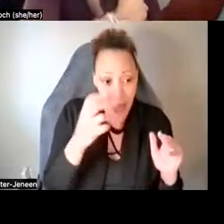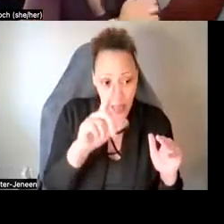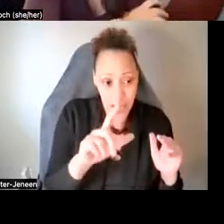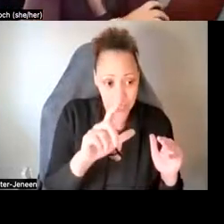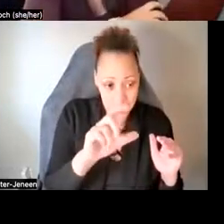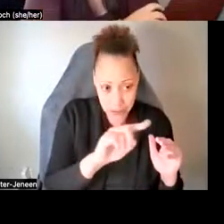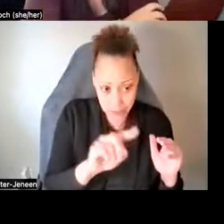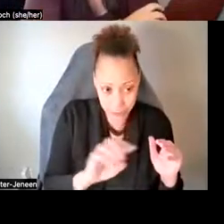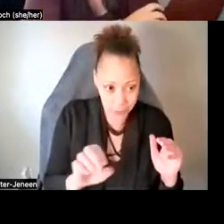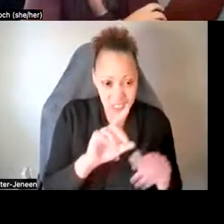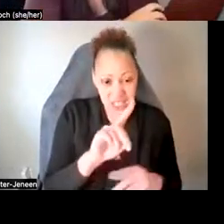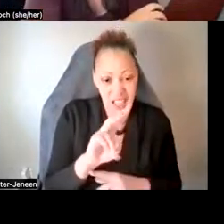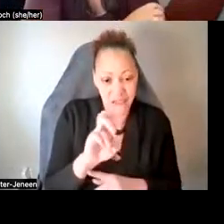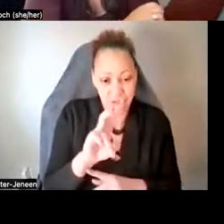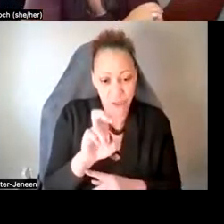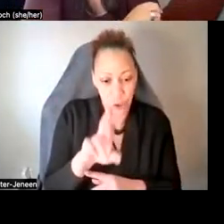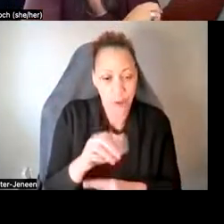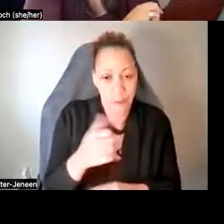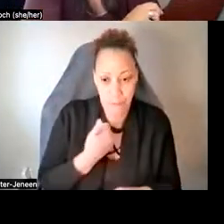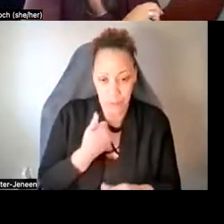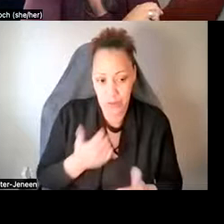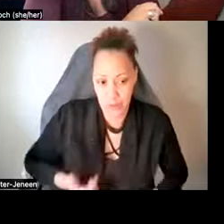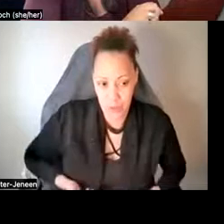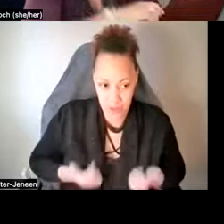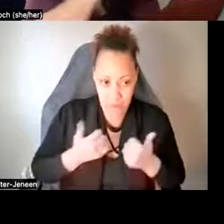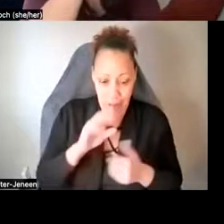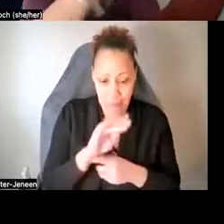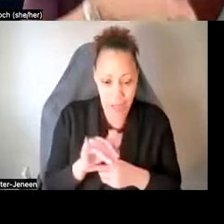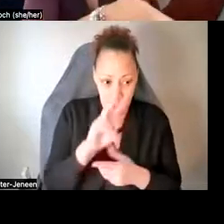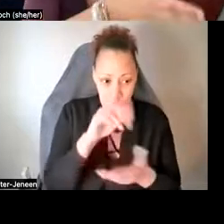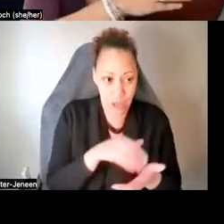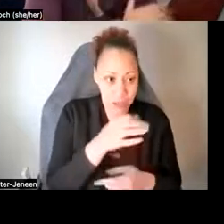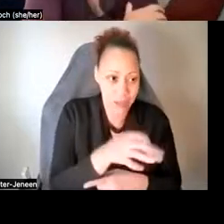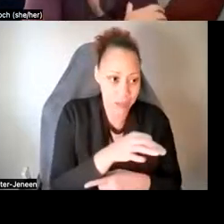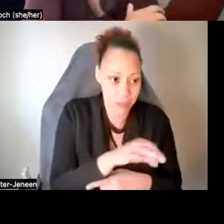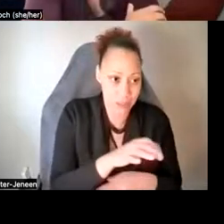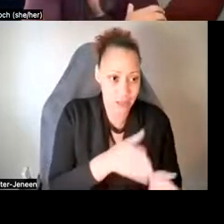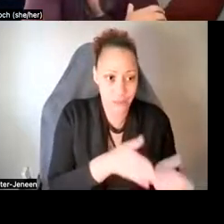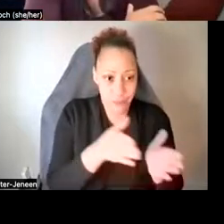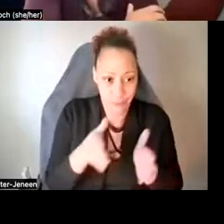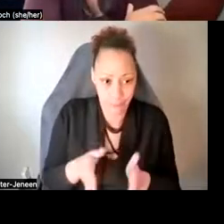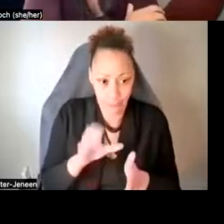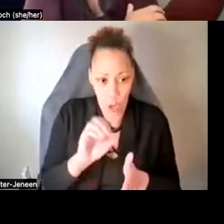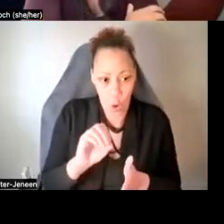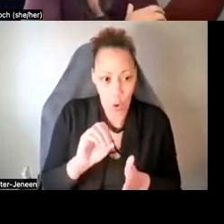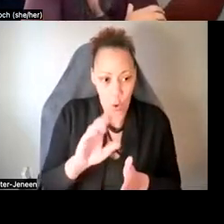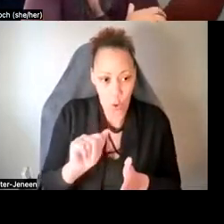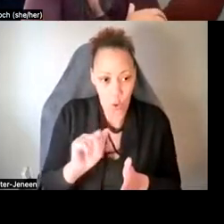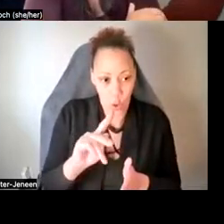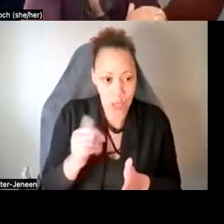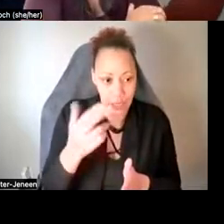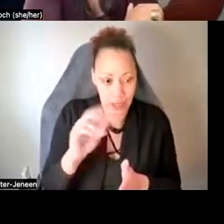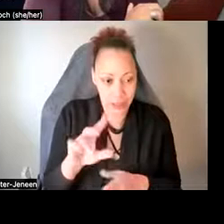live. Um, and, uh, that was in May of 2019. And then Oakland, uh, followed suit very quickly.